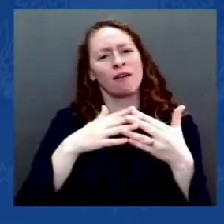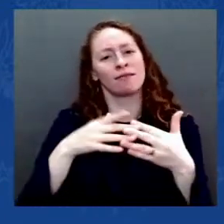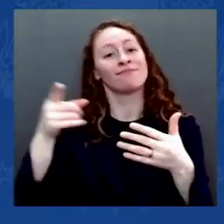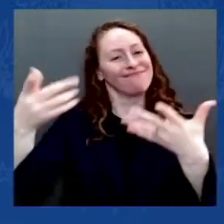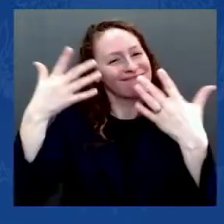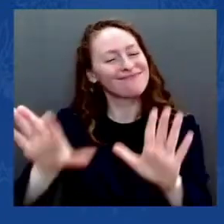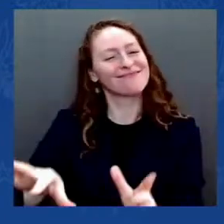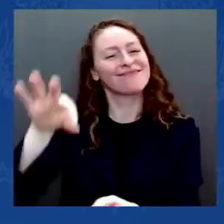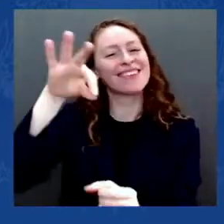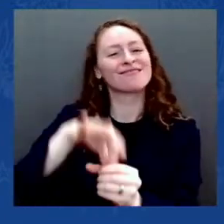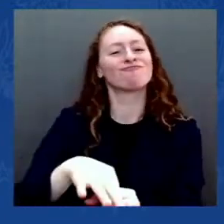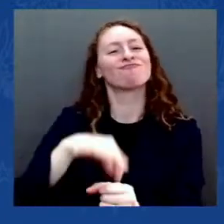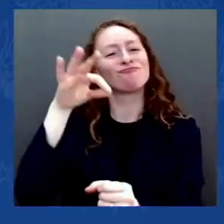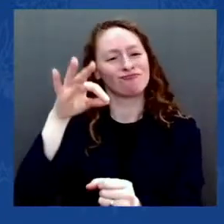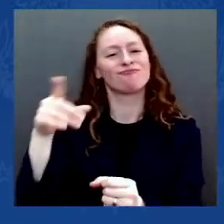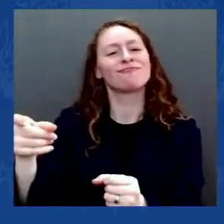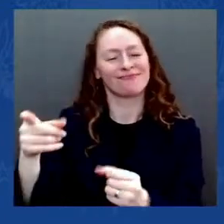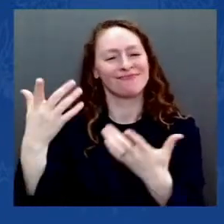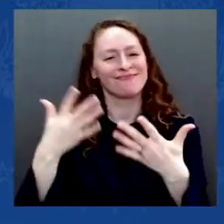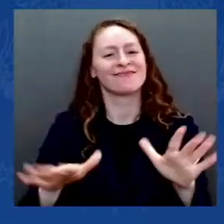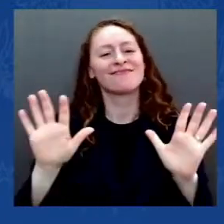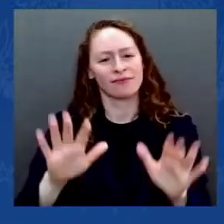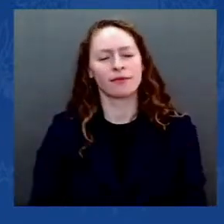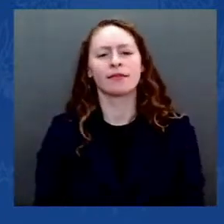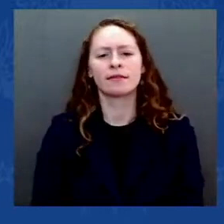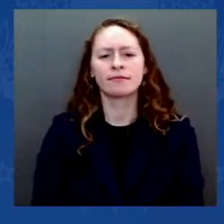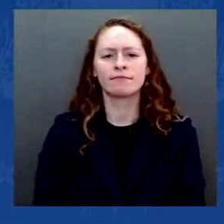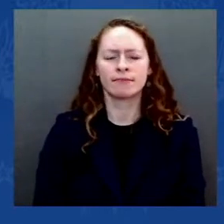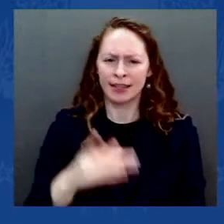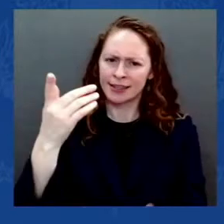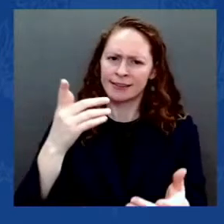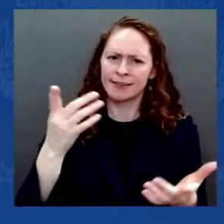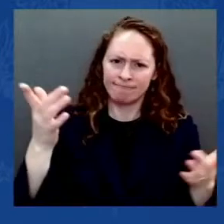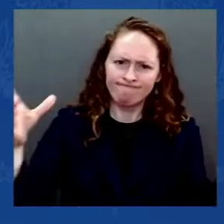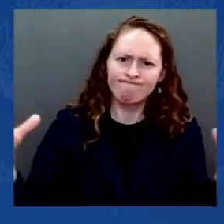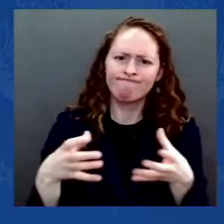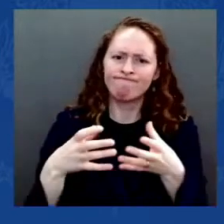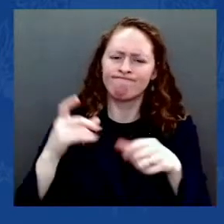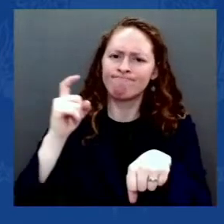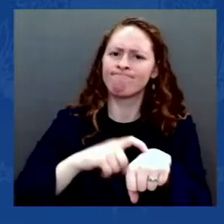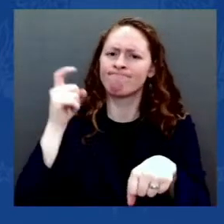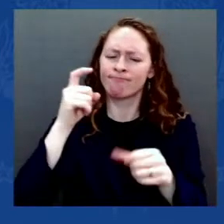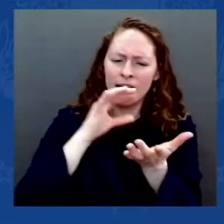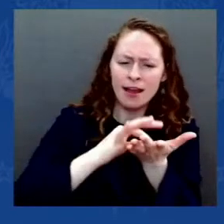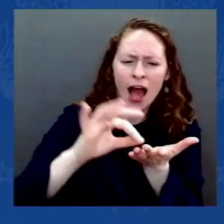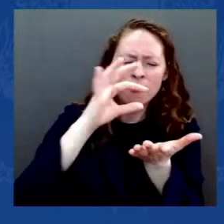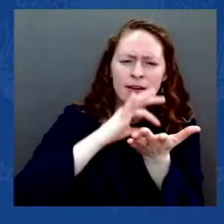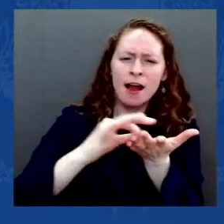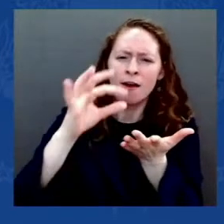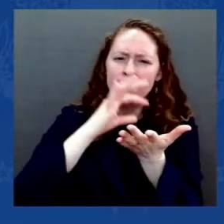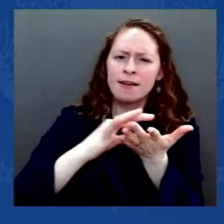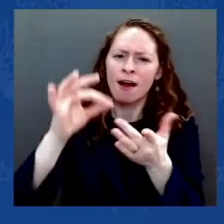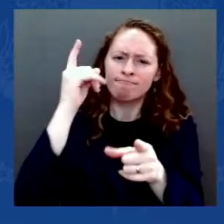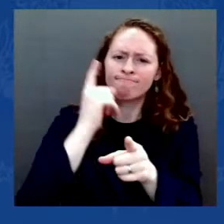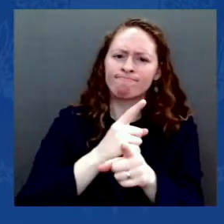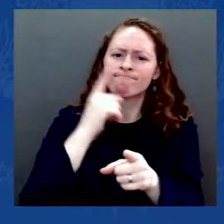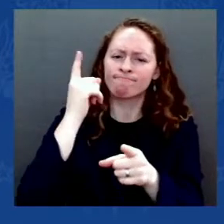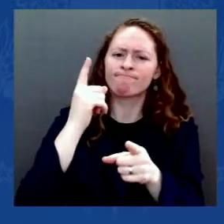and the heroes who defended this Capitol. You can't love your country only when you win.